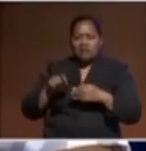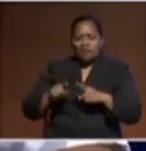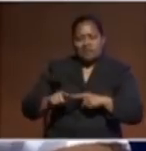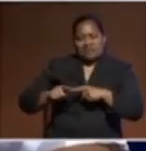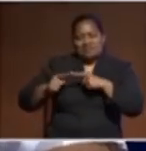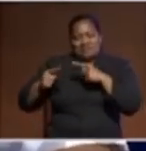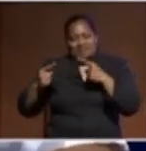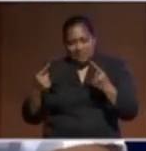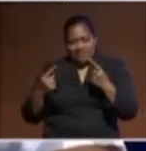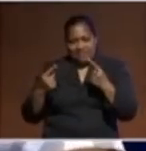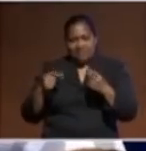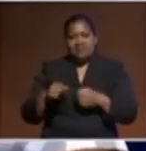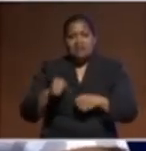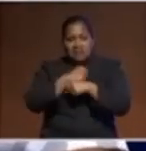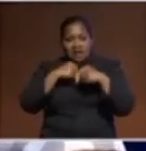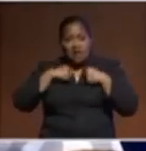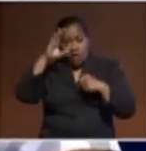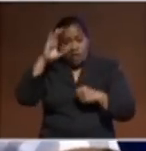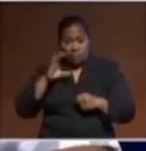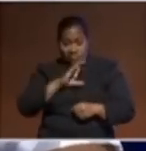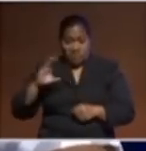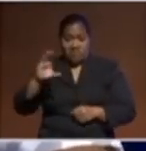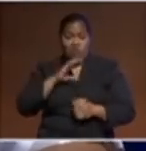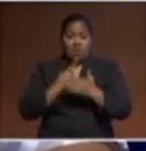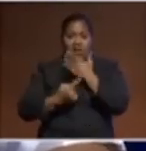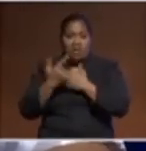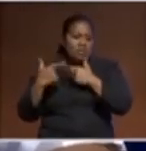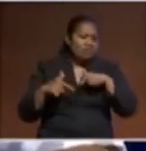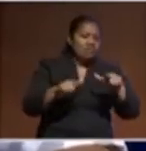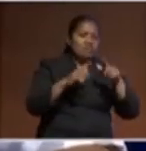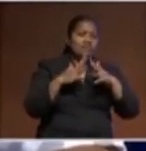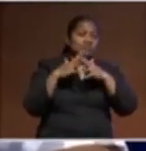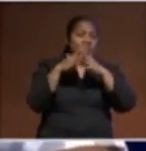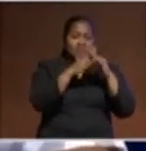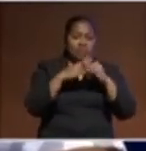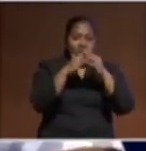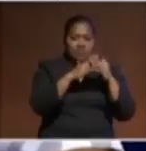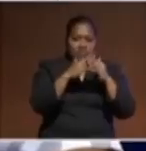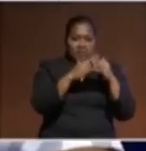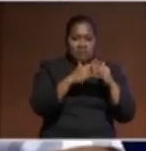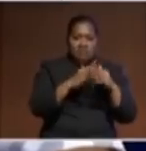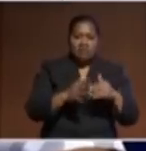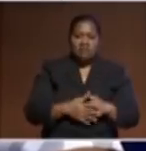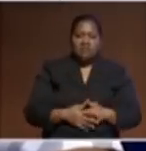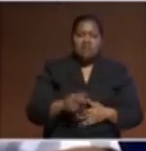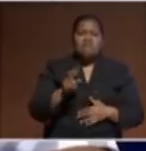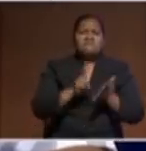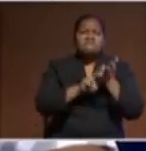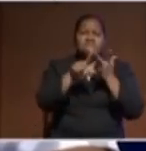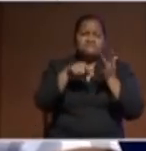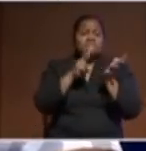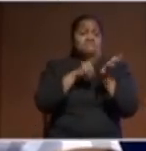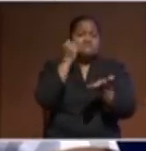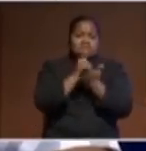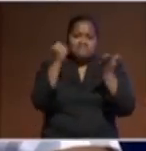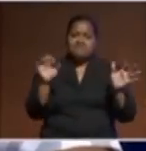the citizens that travel into the United States are visa-free. We do not need to require visa to